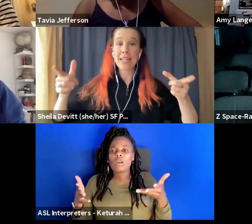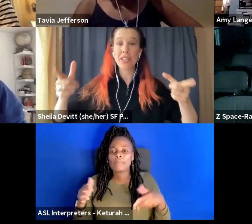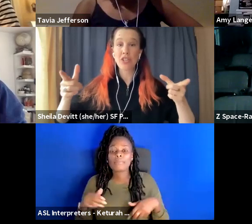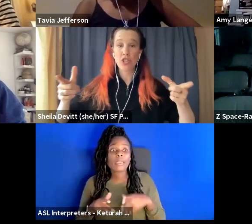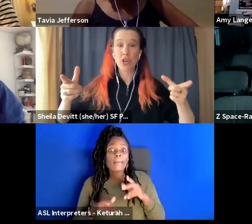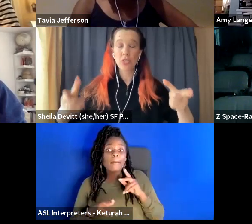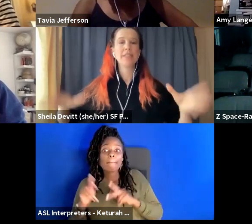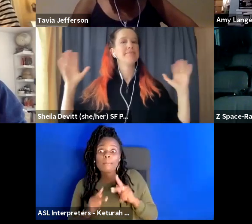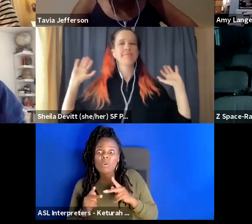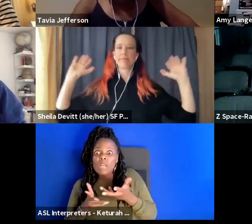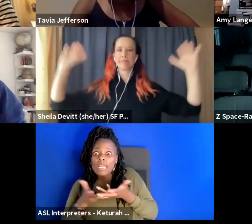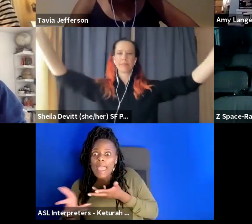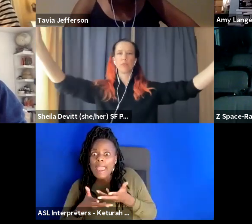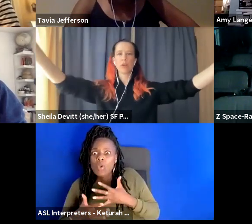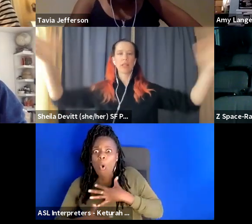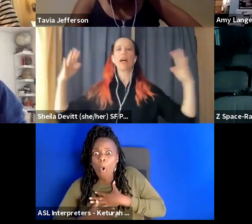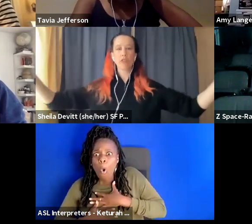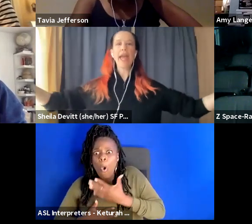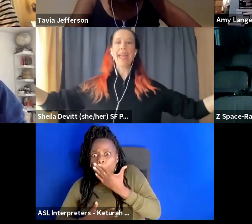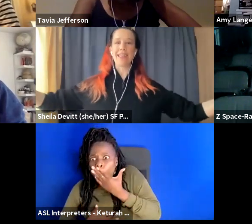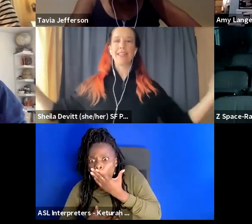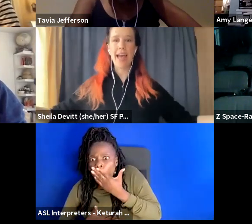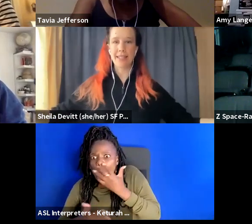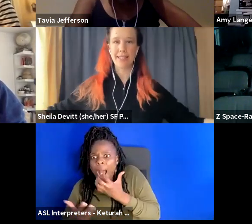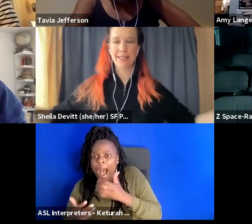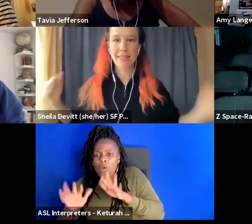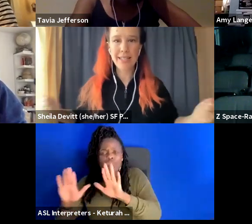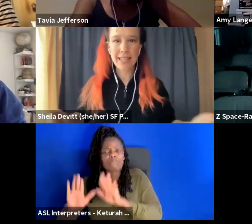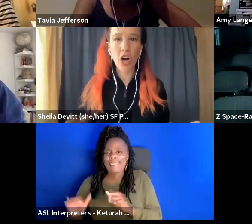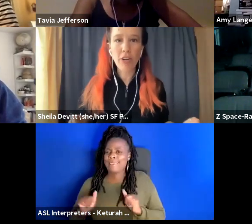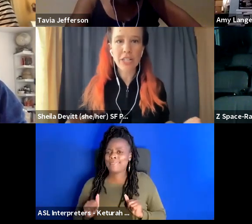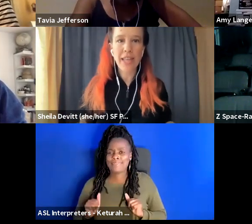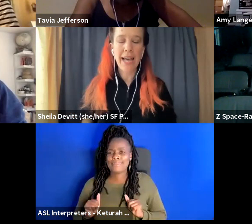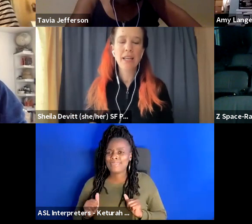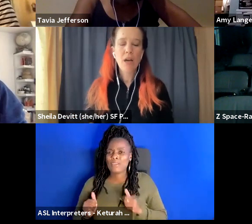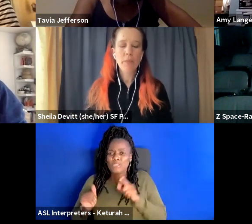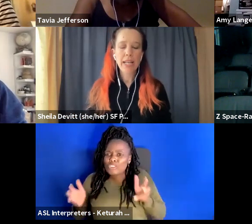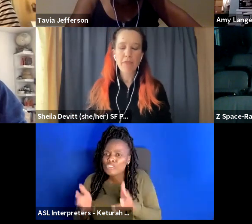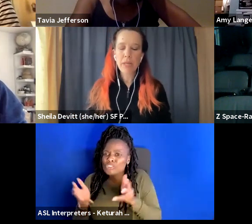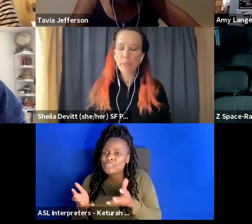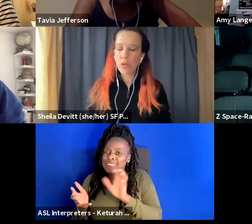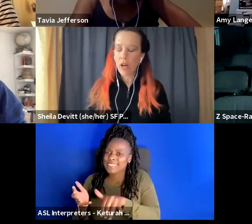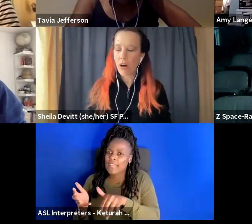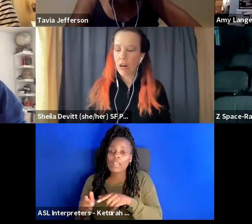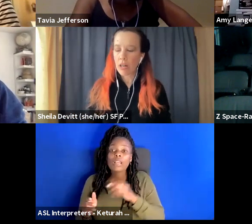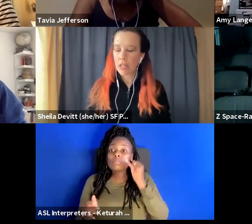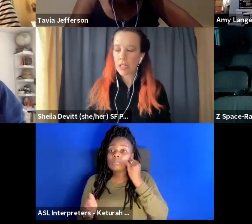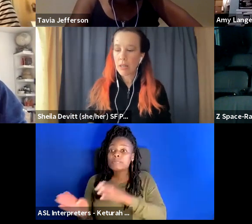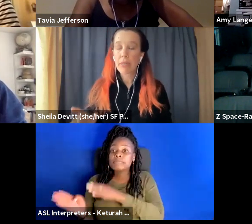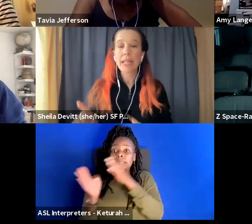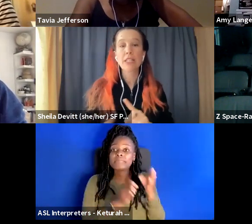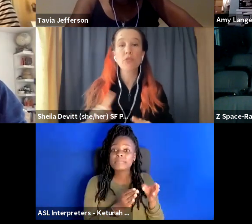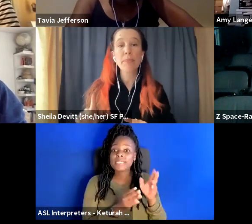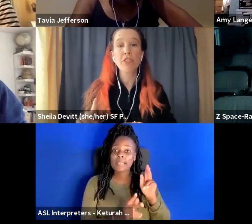are engaged in the show more hooray yes let's encourage that but if people are